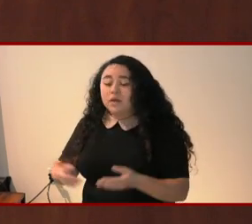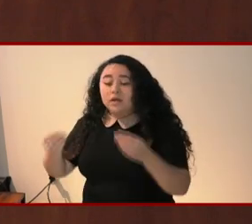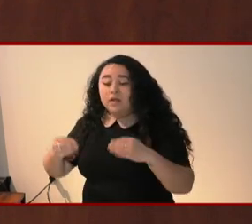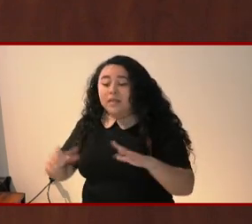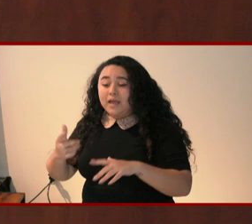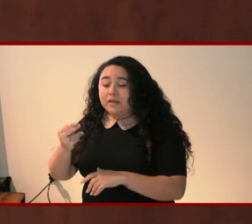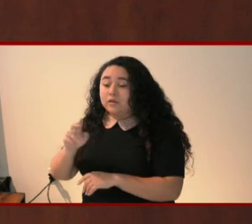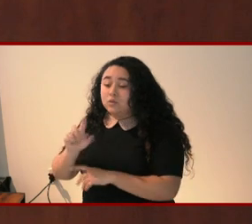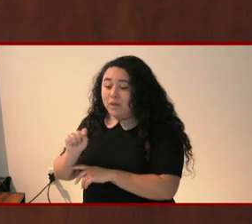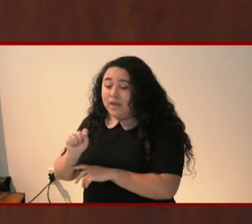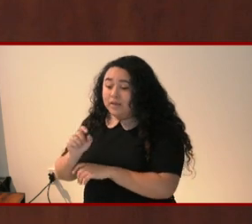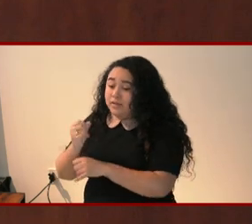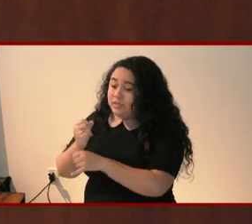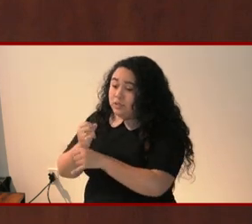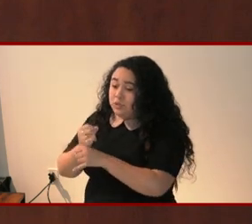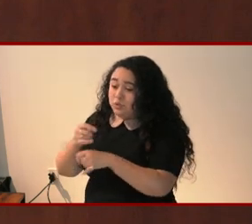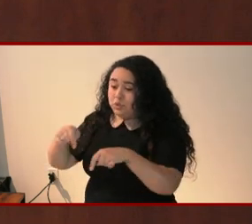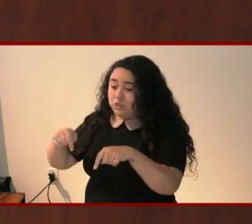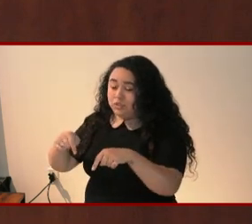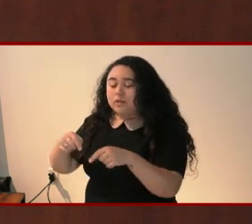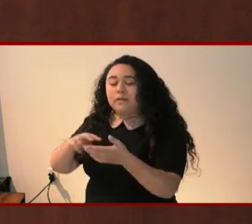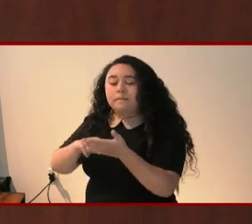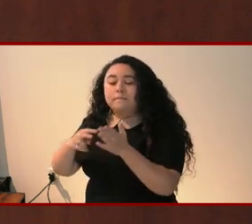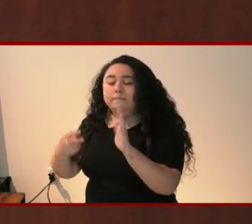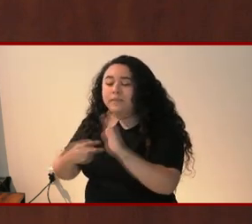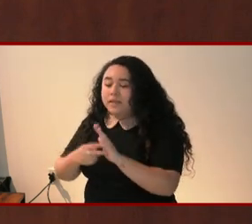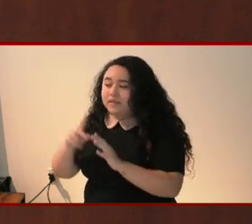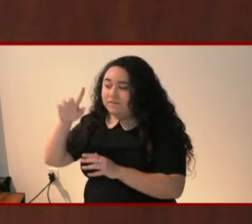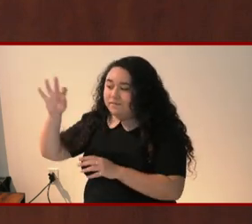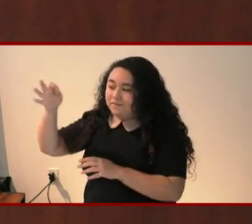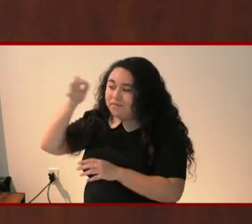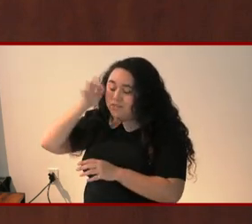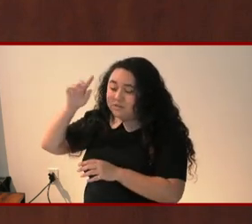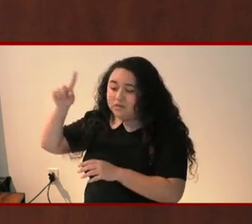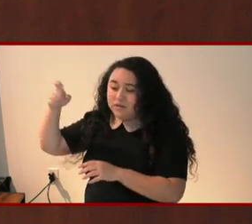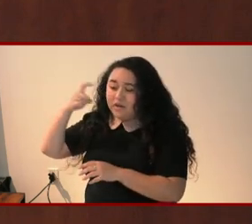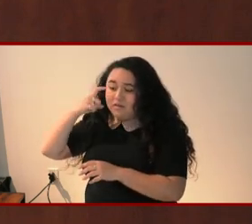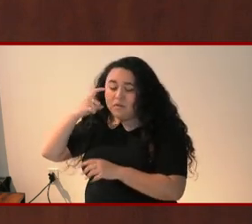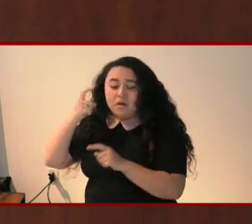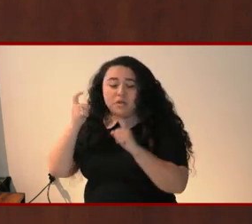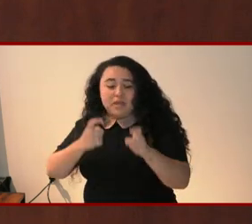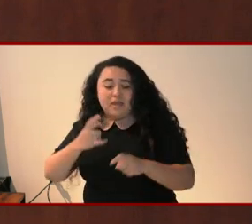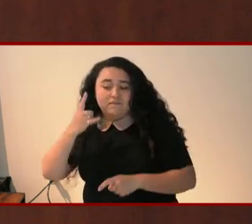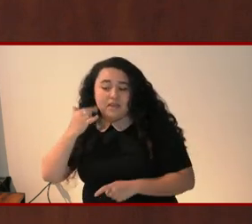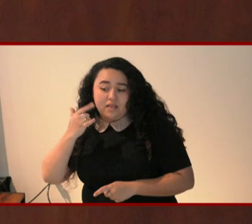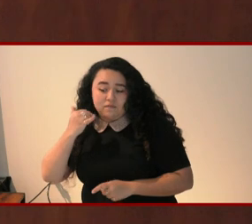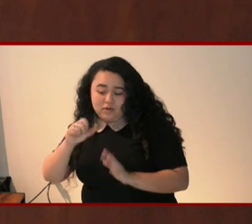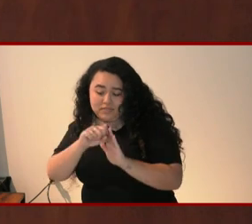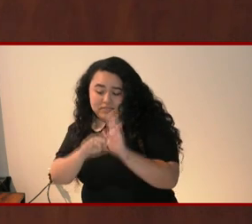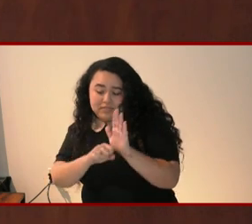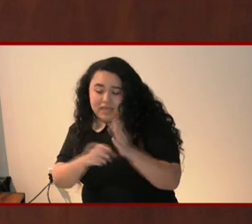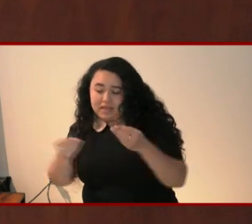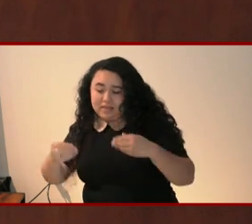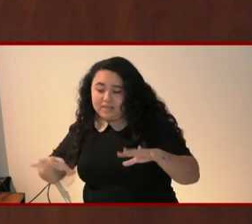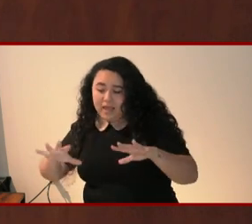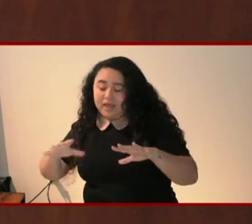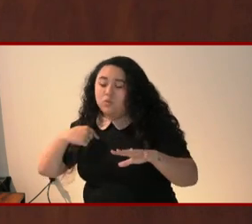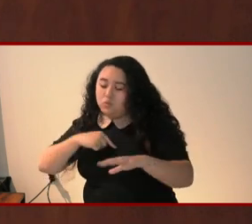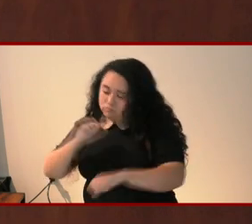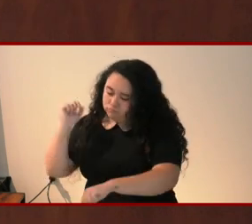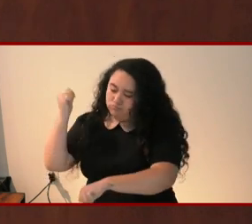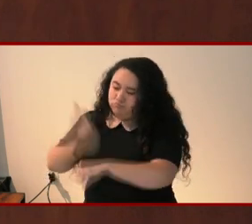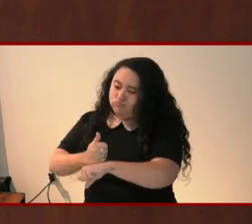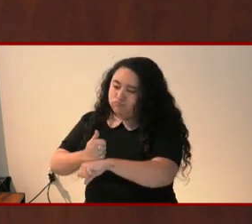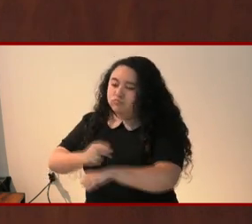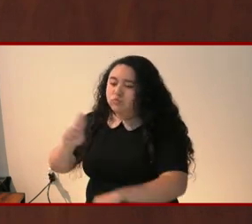grant institution, meaning that the federal government gave the state of California land that the state used in the formation of